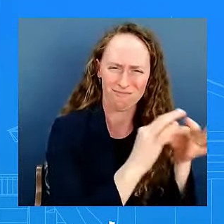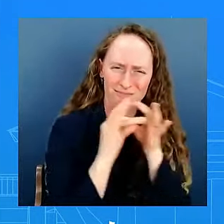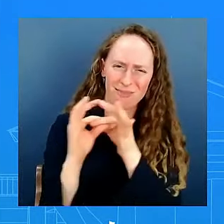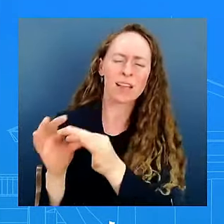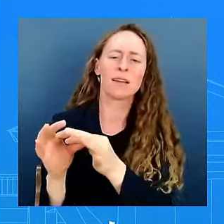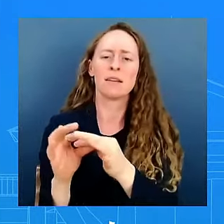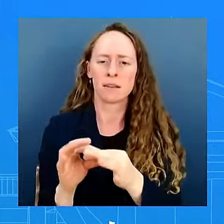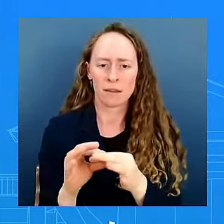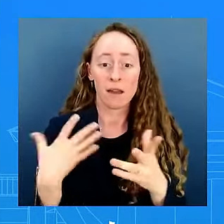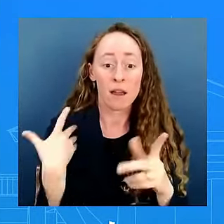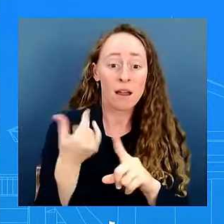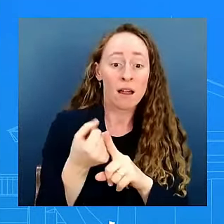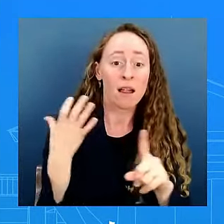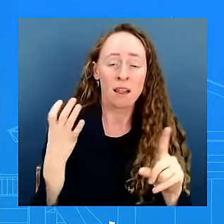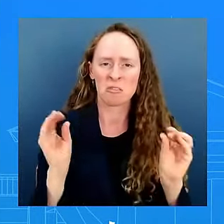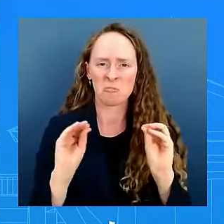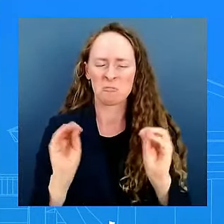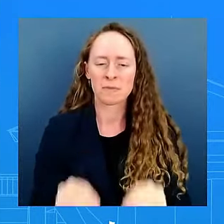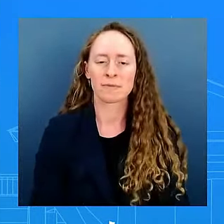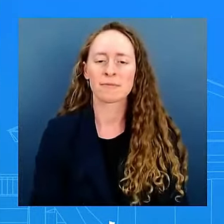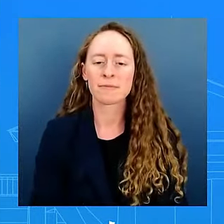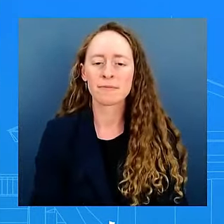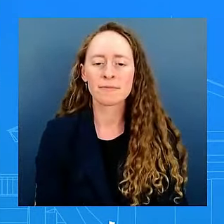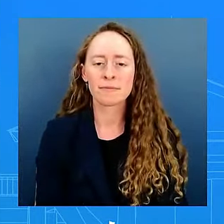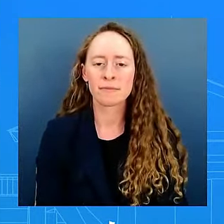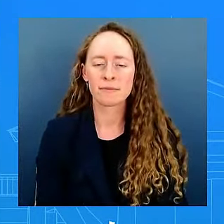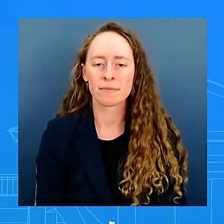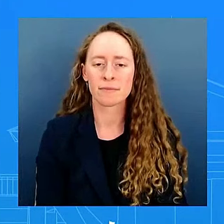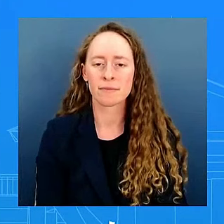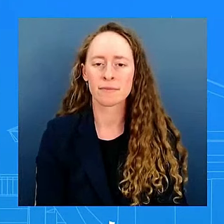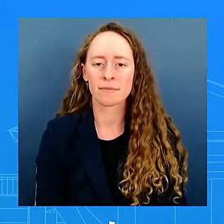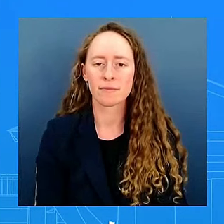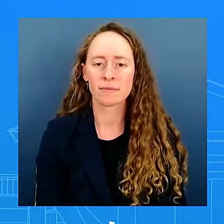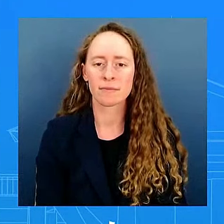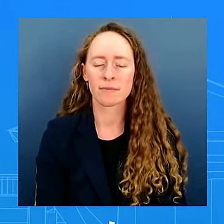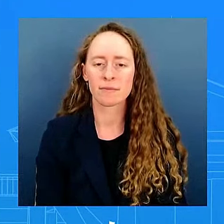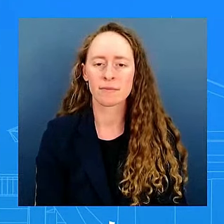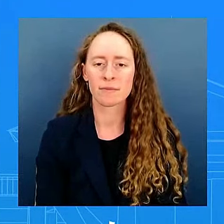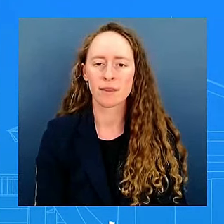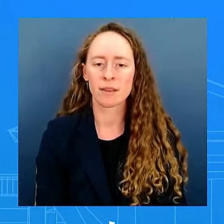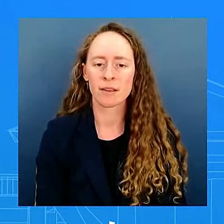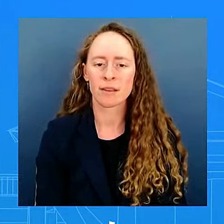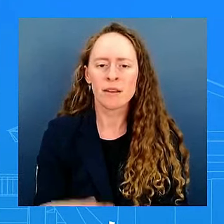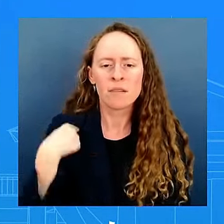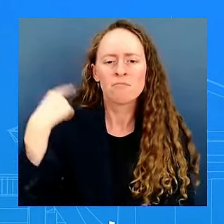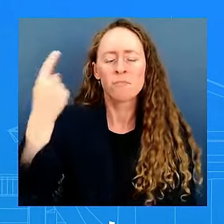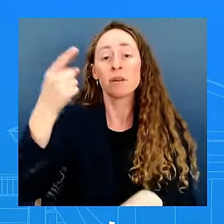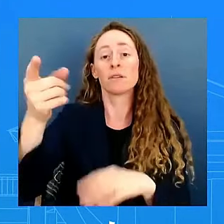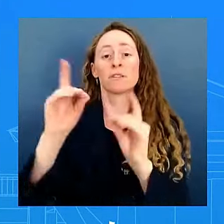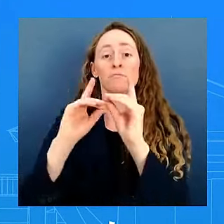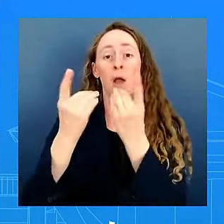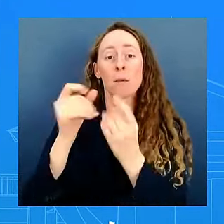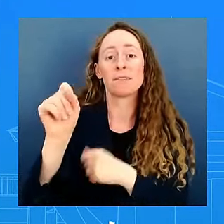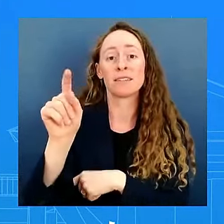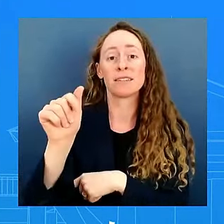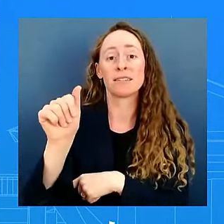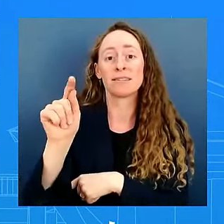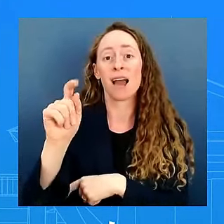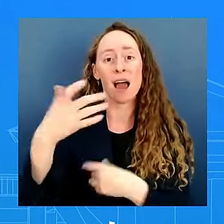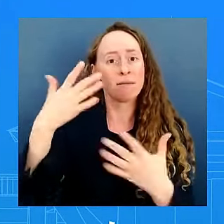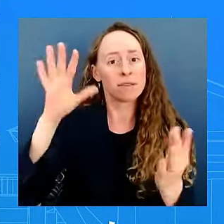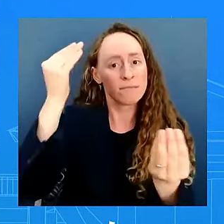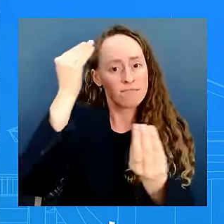can we stay on russia uh if you may the the state department just announced new sanctions on russian state media rt uh